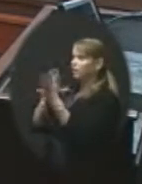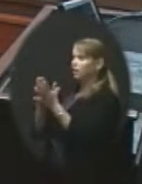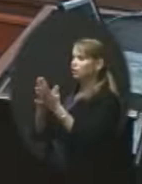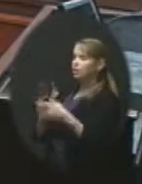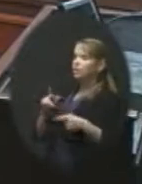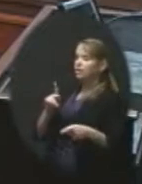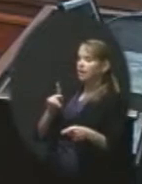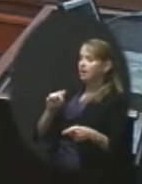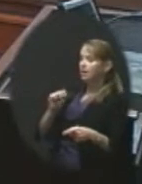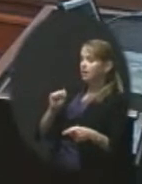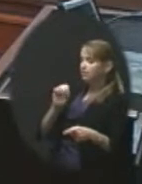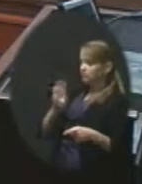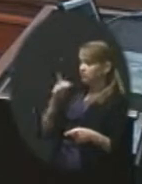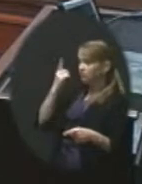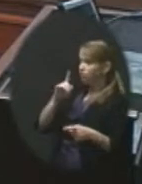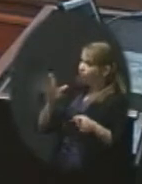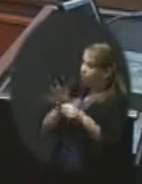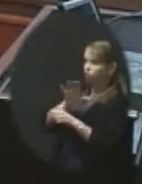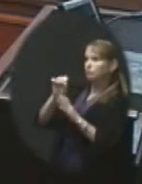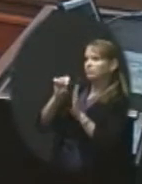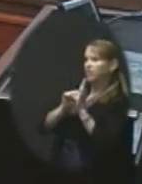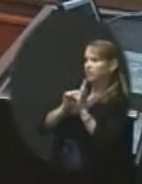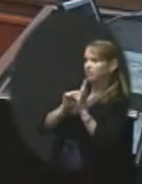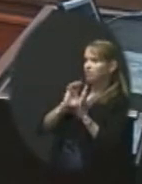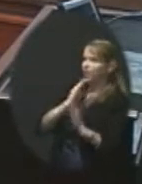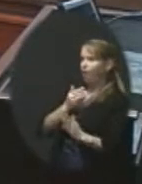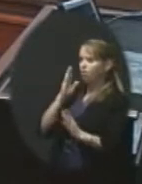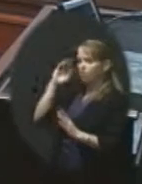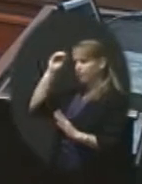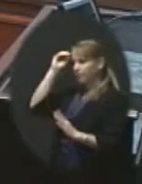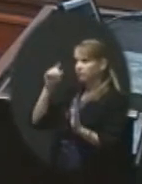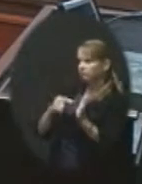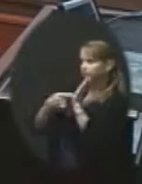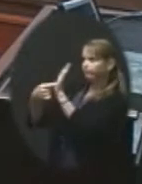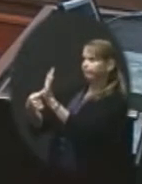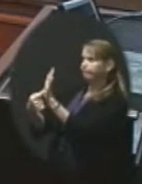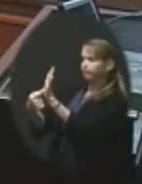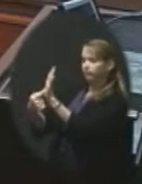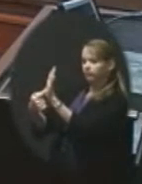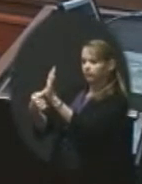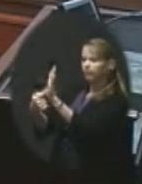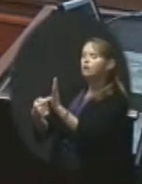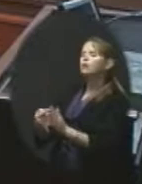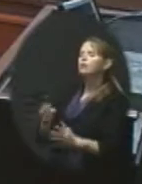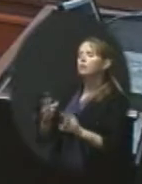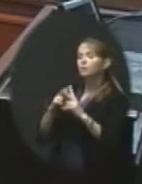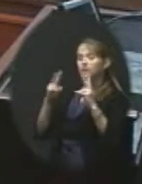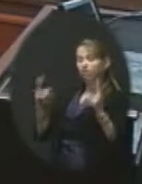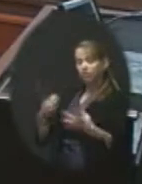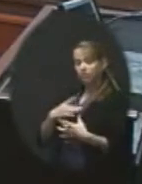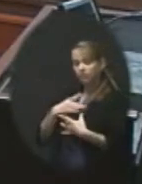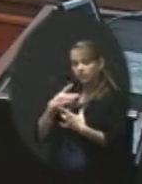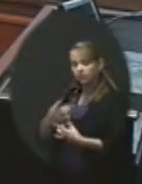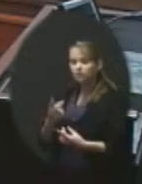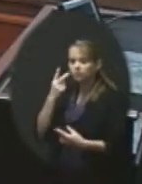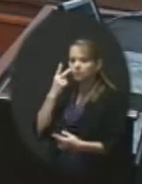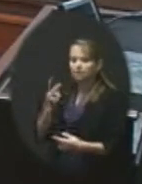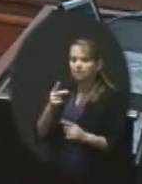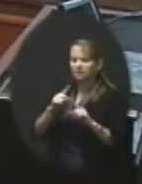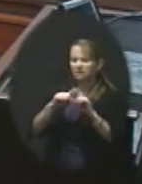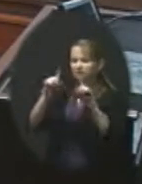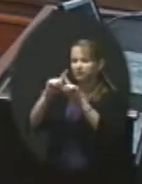KSB for the entire state. And as I said, it was very interesting to see the differences in the